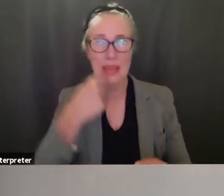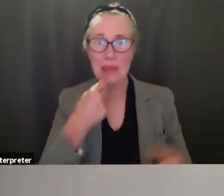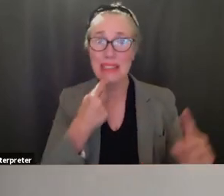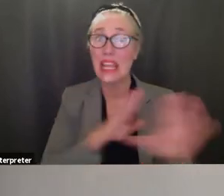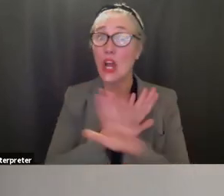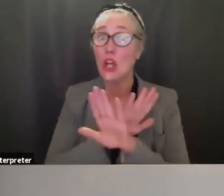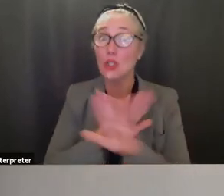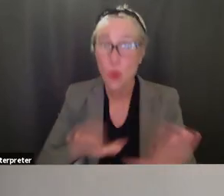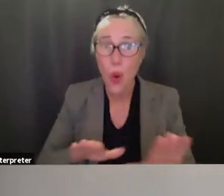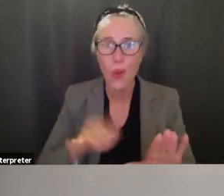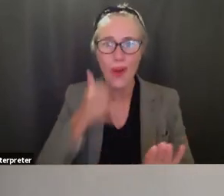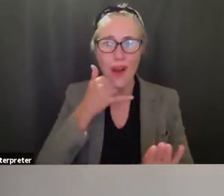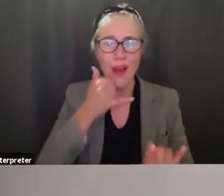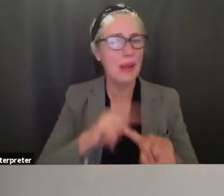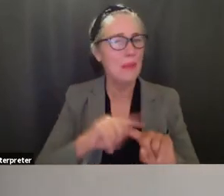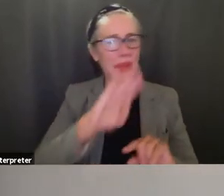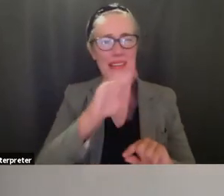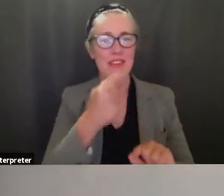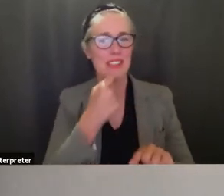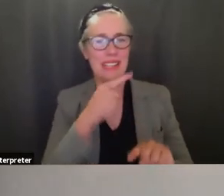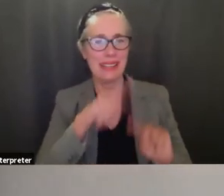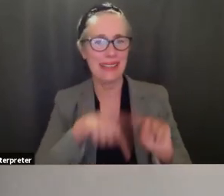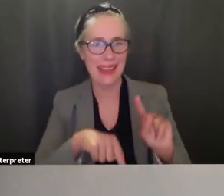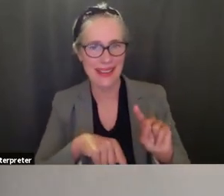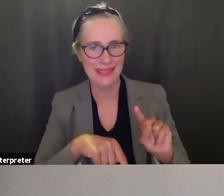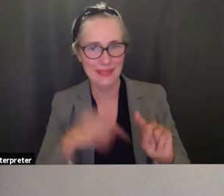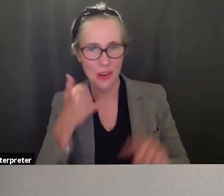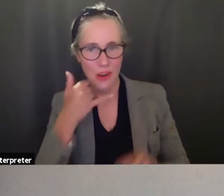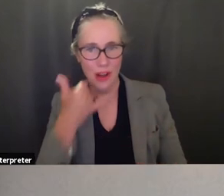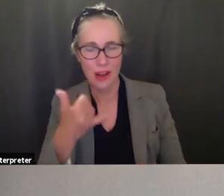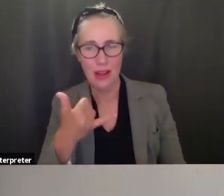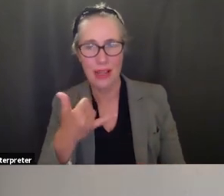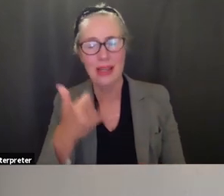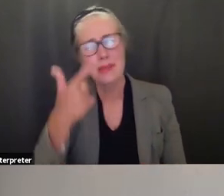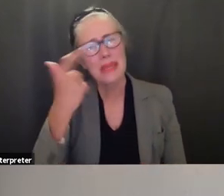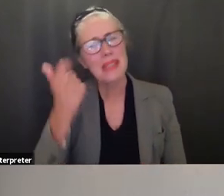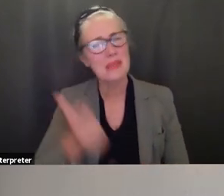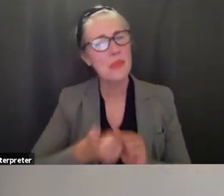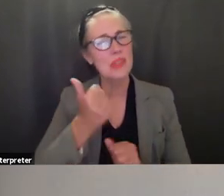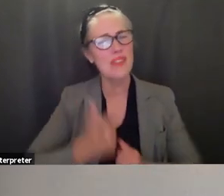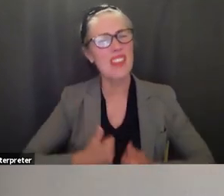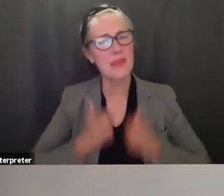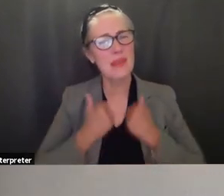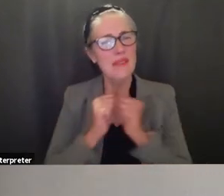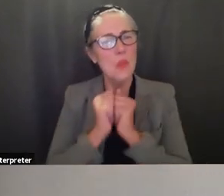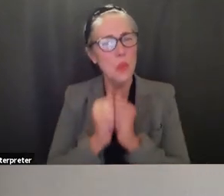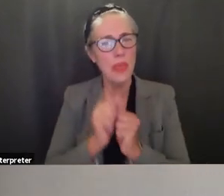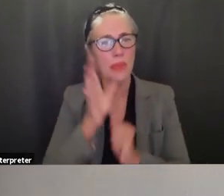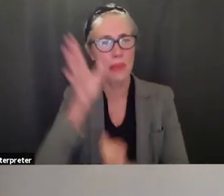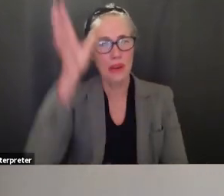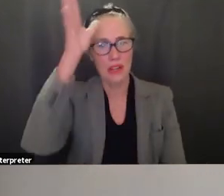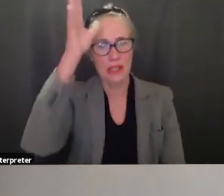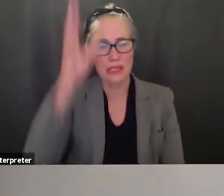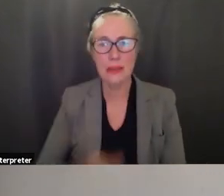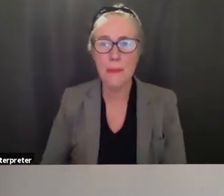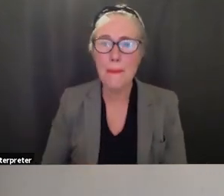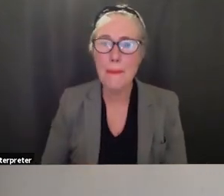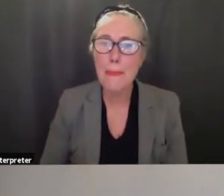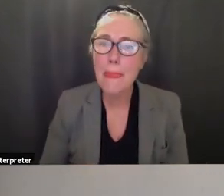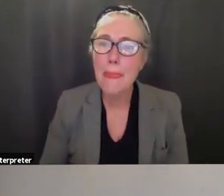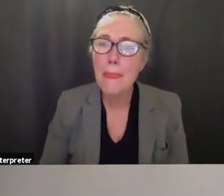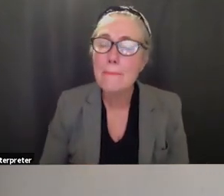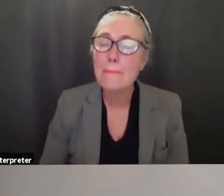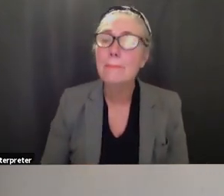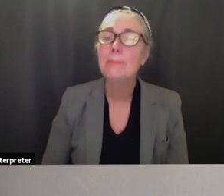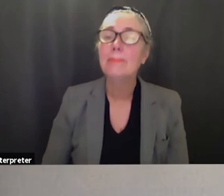parents some aren't but that's the general rule and then lastly i would just say that i think as we start to evolve in